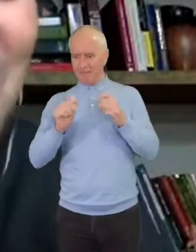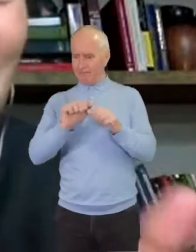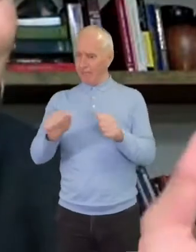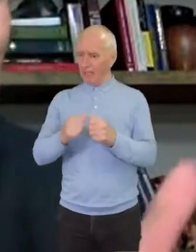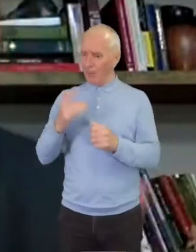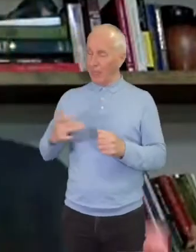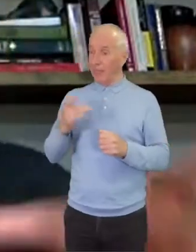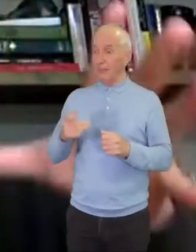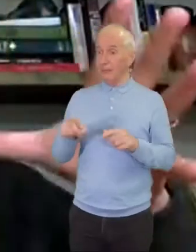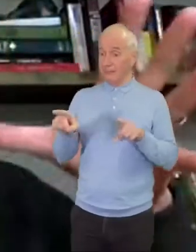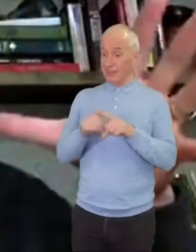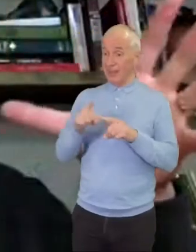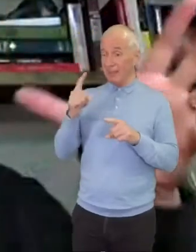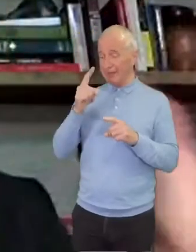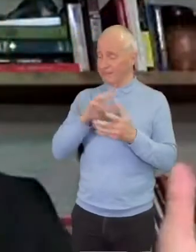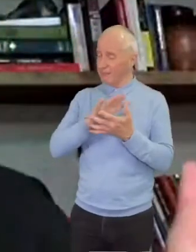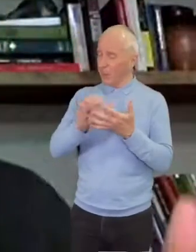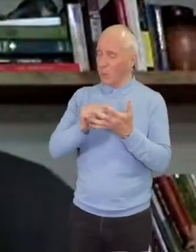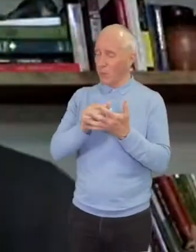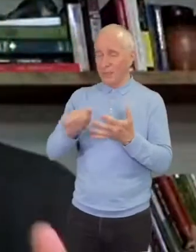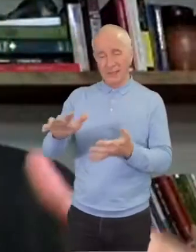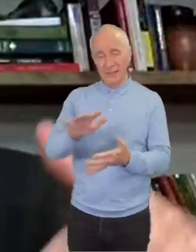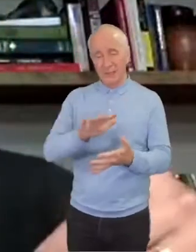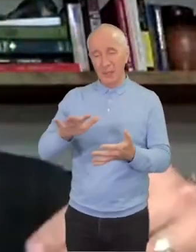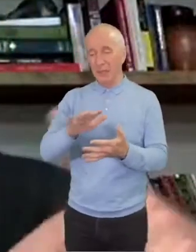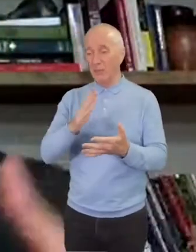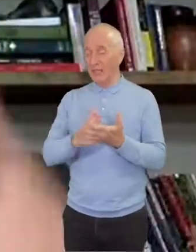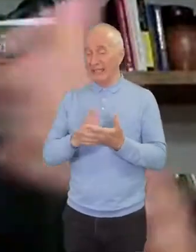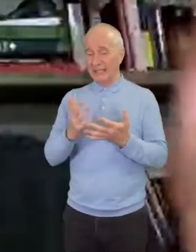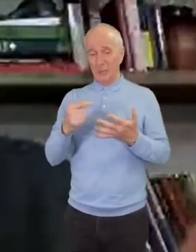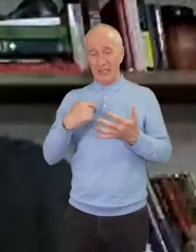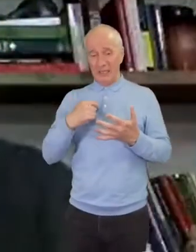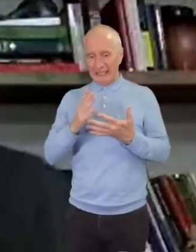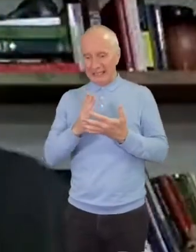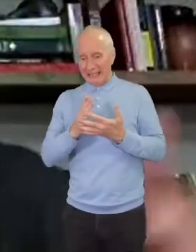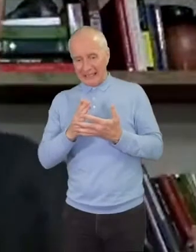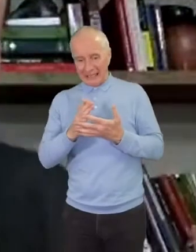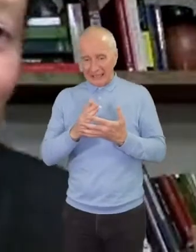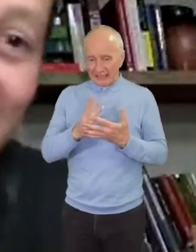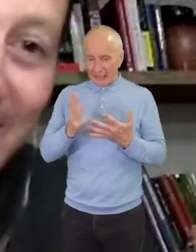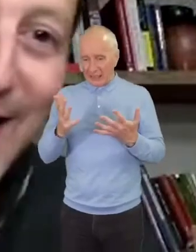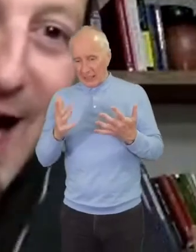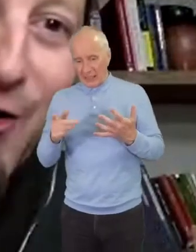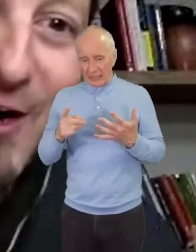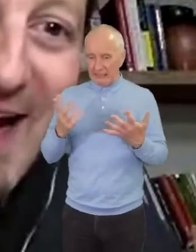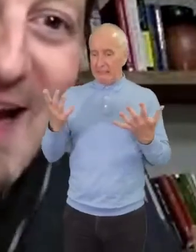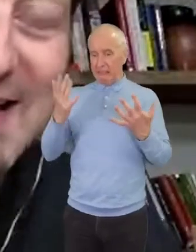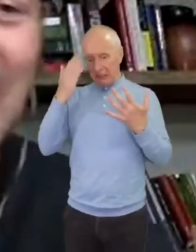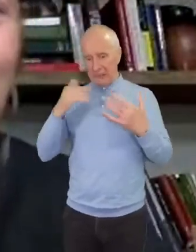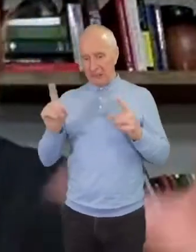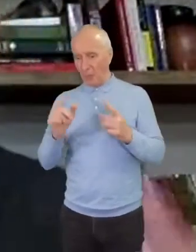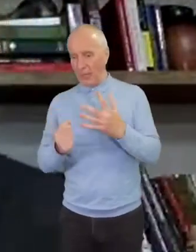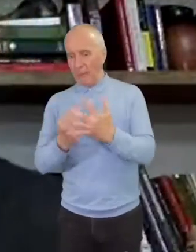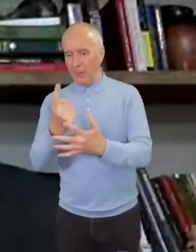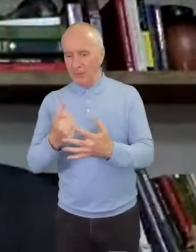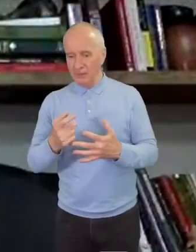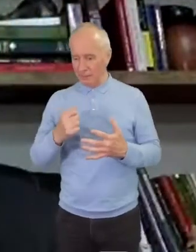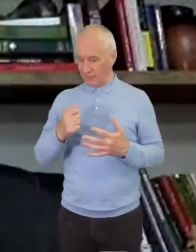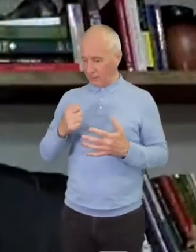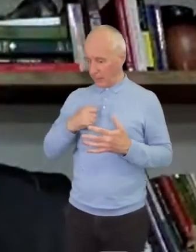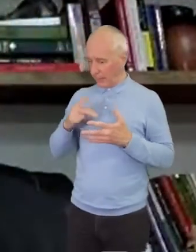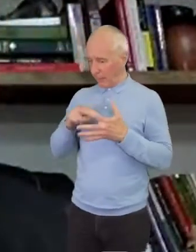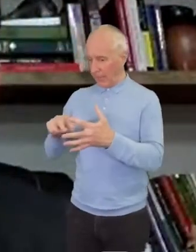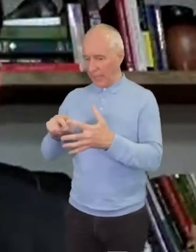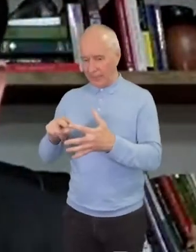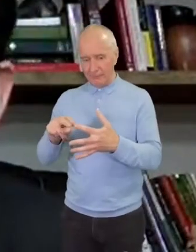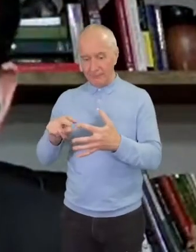that sacred space that is unfamiliar, that was unpredictable, that wasn't in our day timer, that the